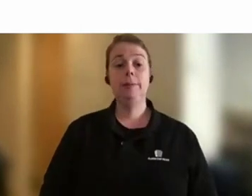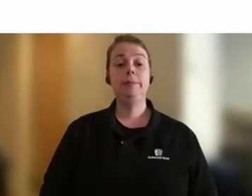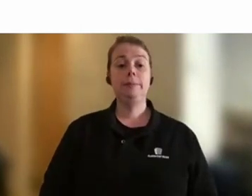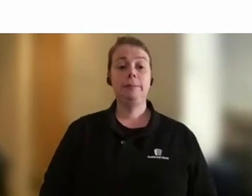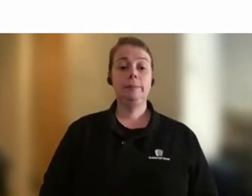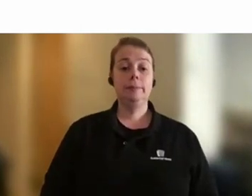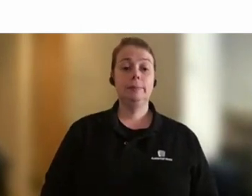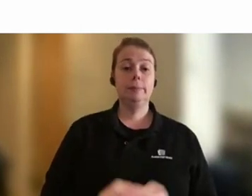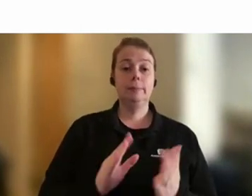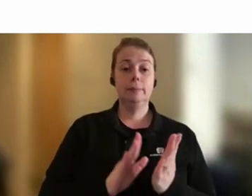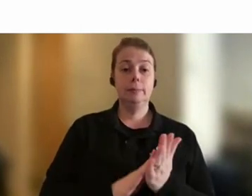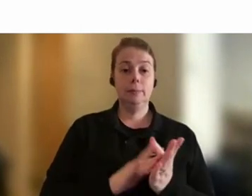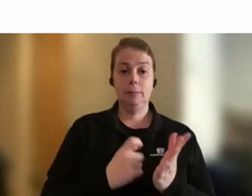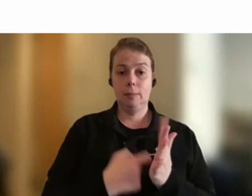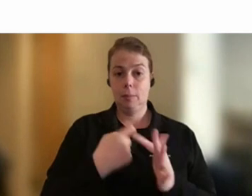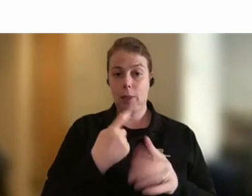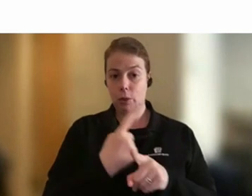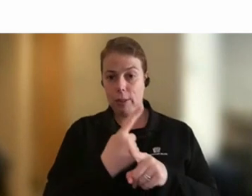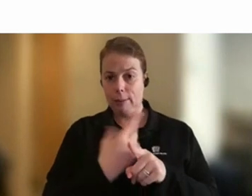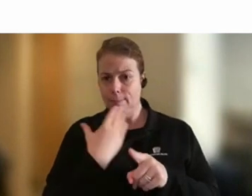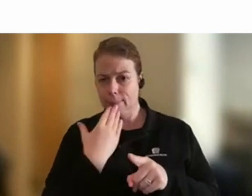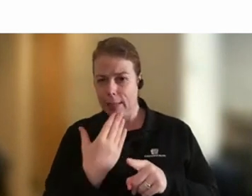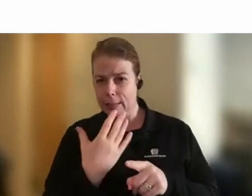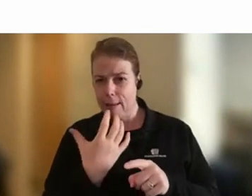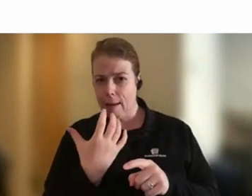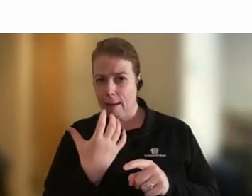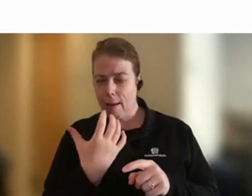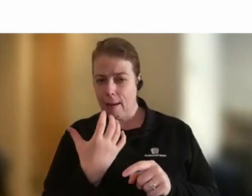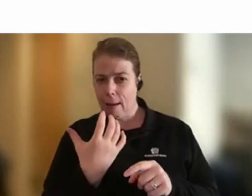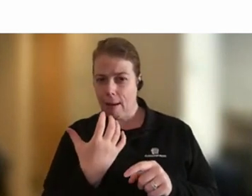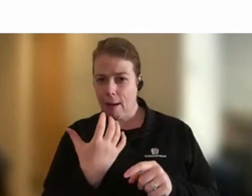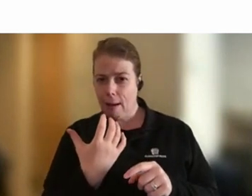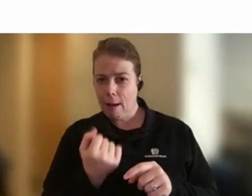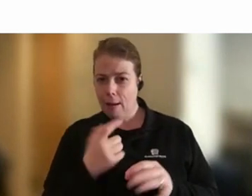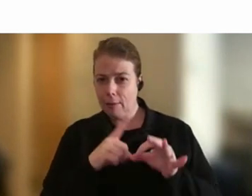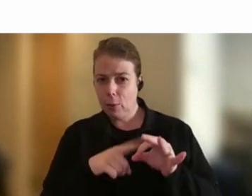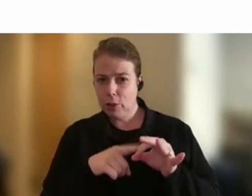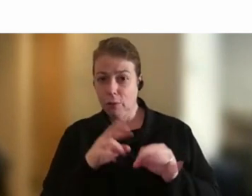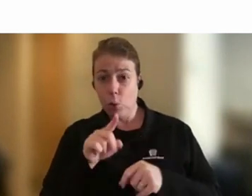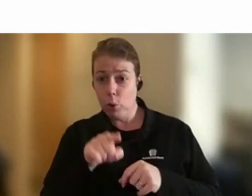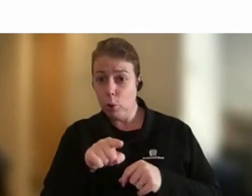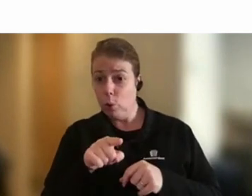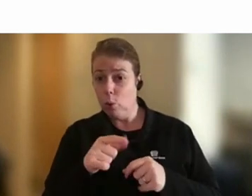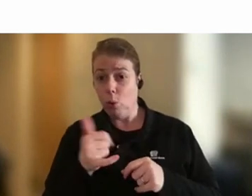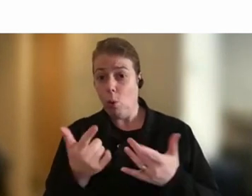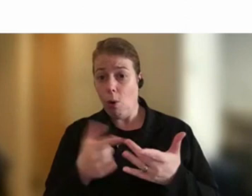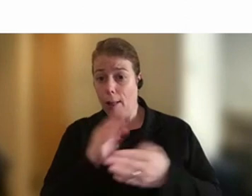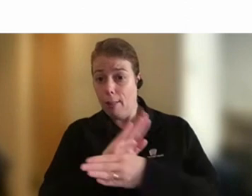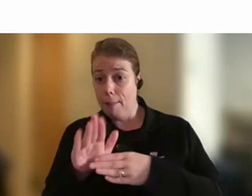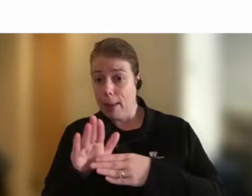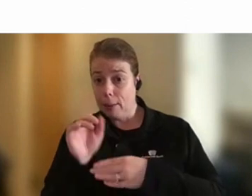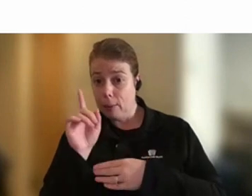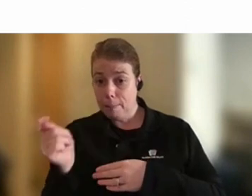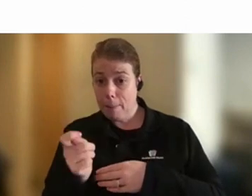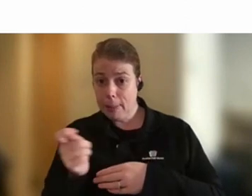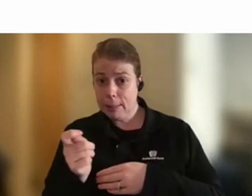Thanks, Rebecca. I just got a question further either to you or to the rest of the panel on that, which is, do you think